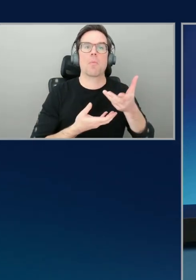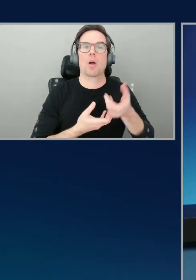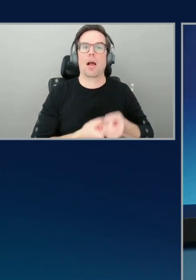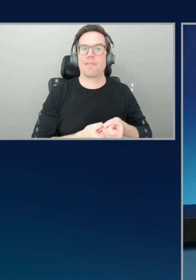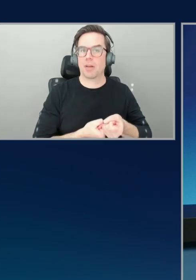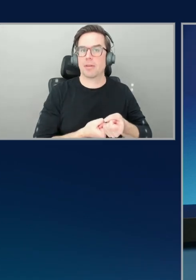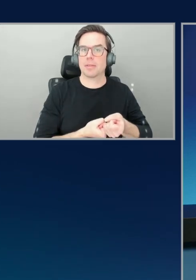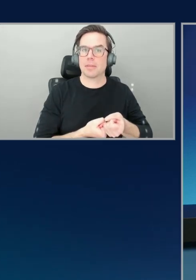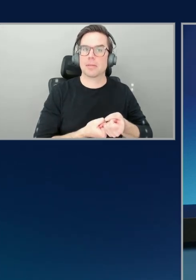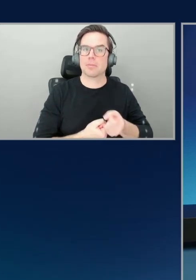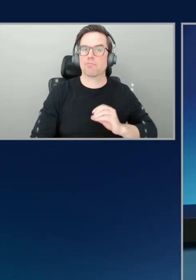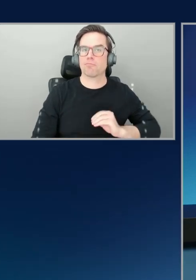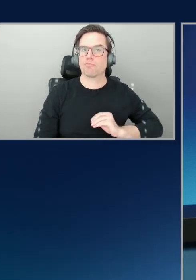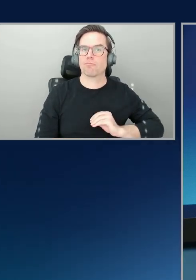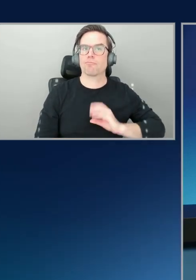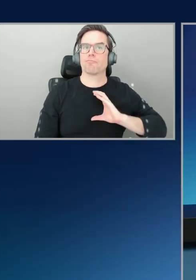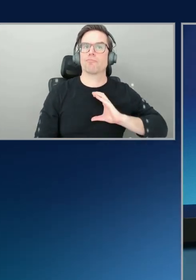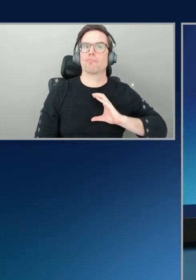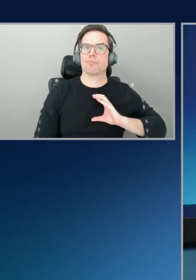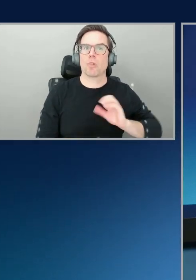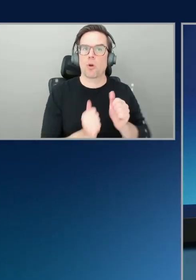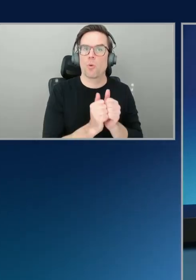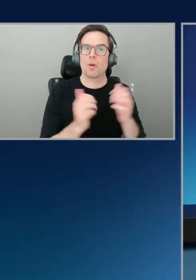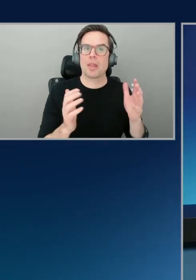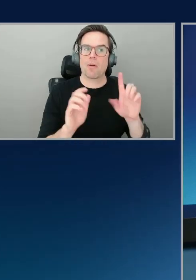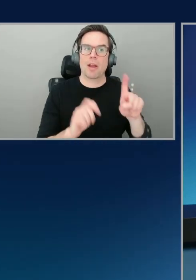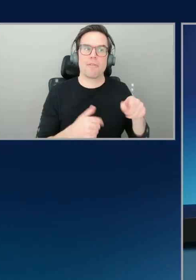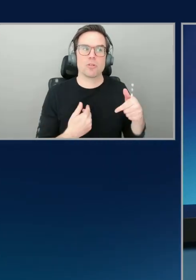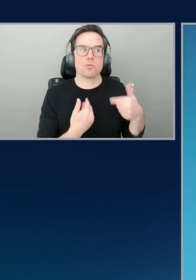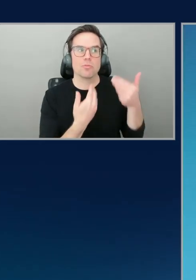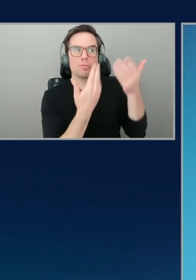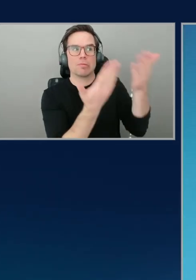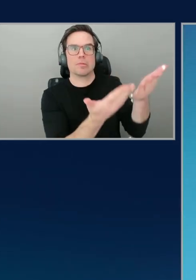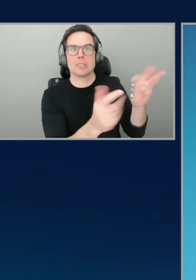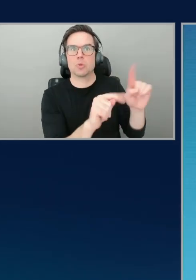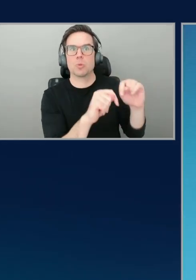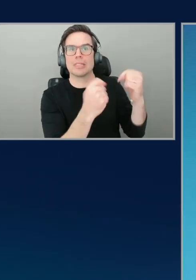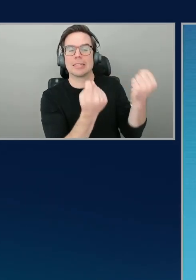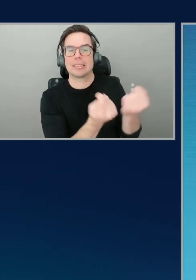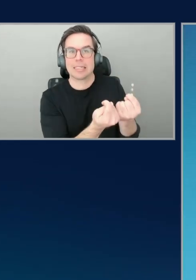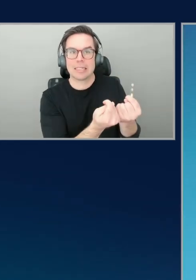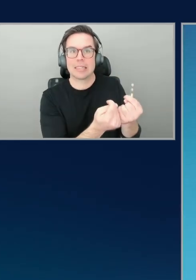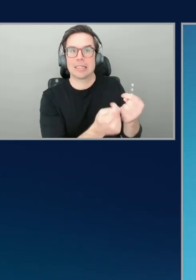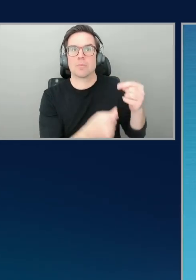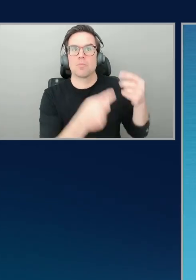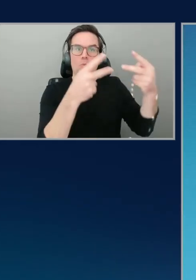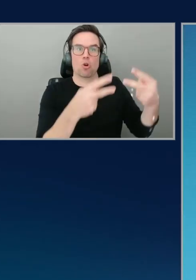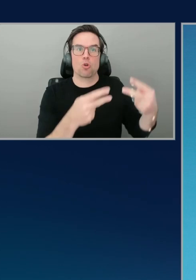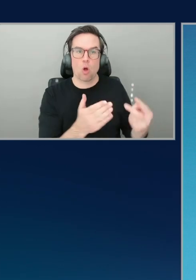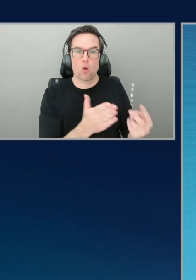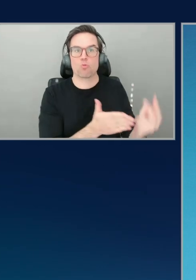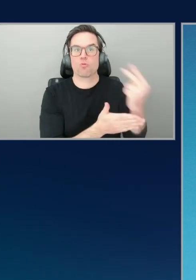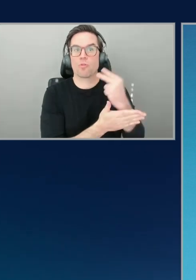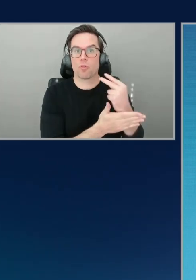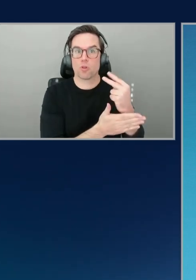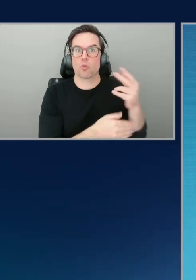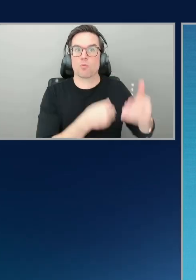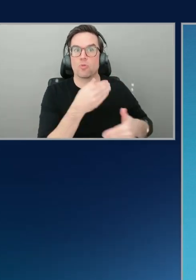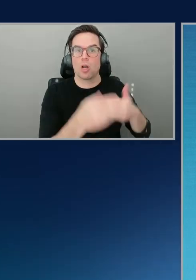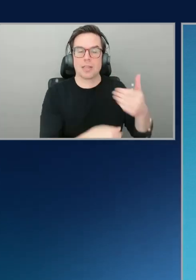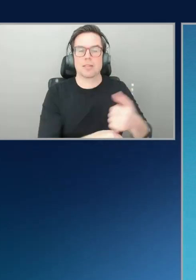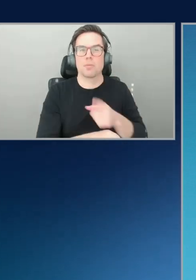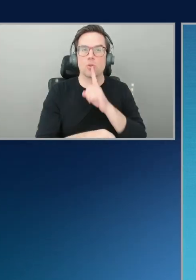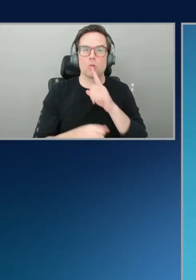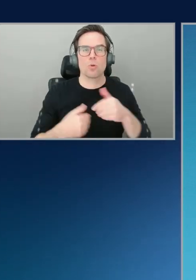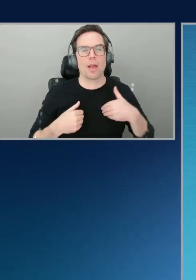to your, you know, team code review process and make sure you've got some of the more obvious glaring things taken care